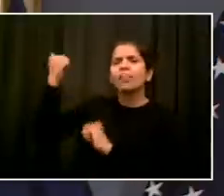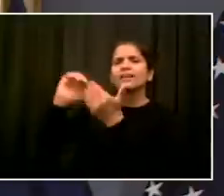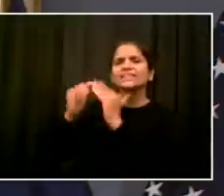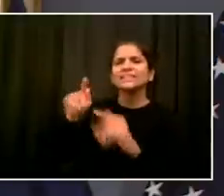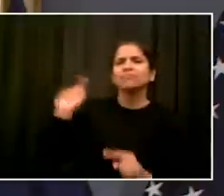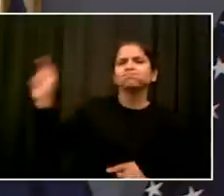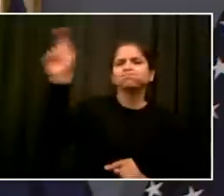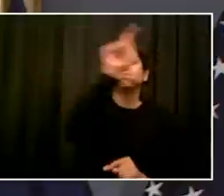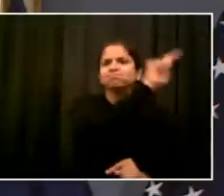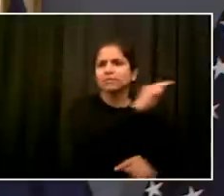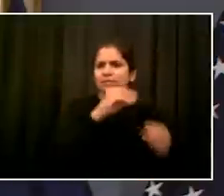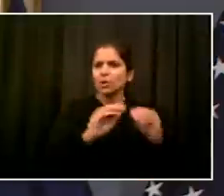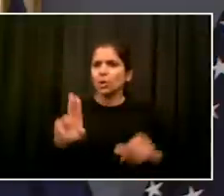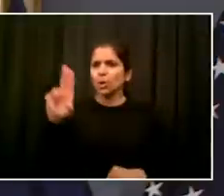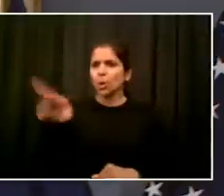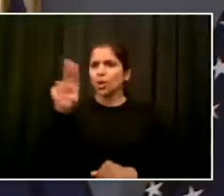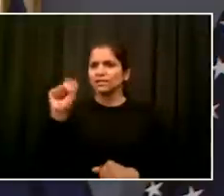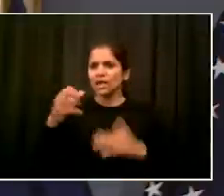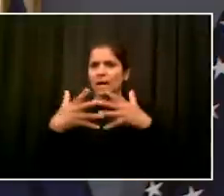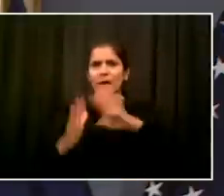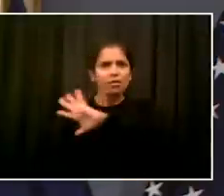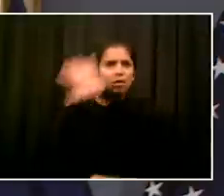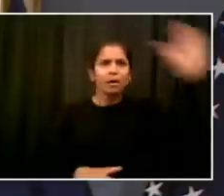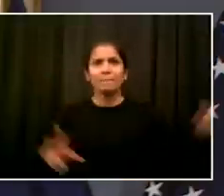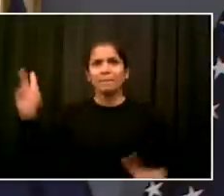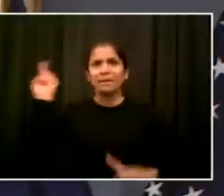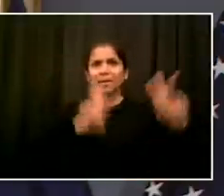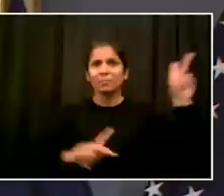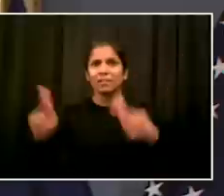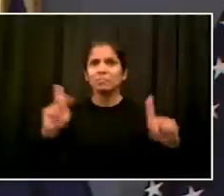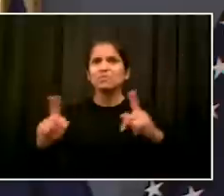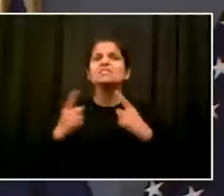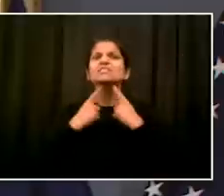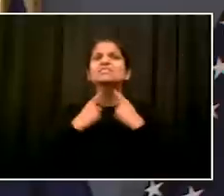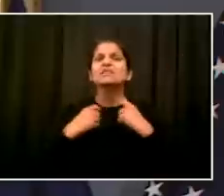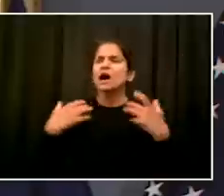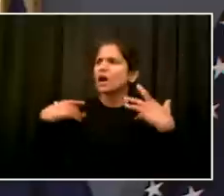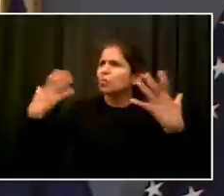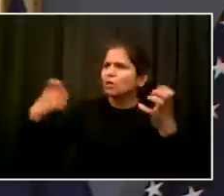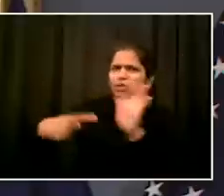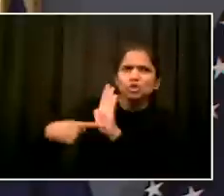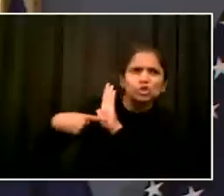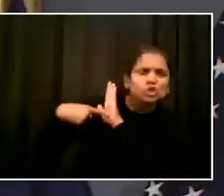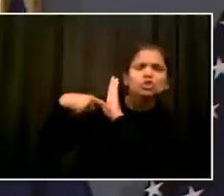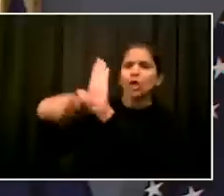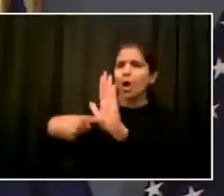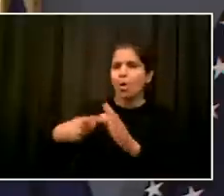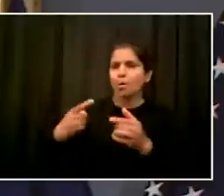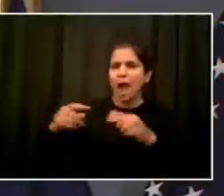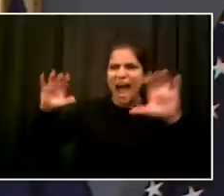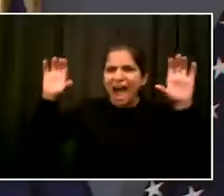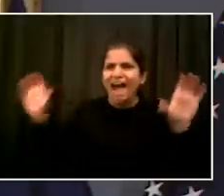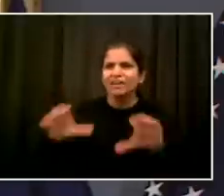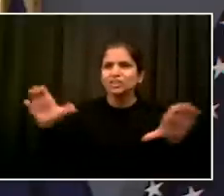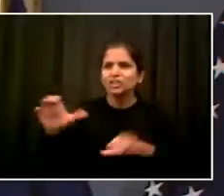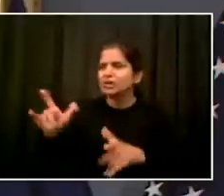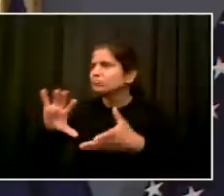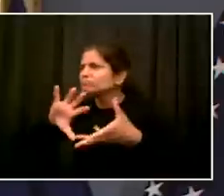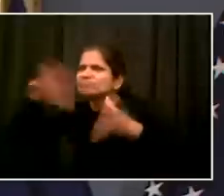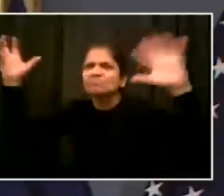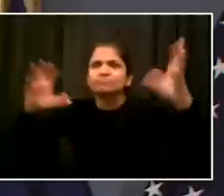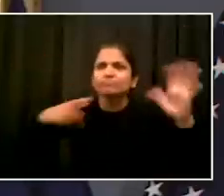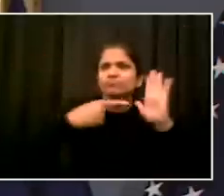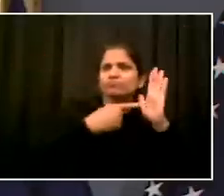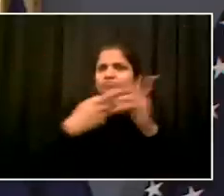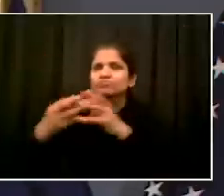to go out and vote and get organized and direct their pain at elected leaders is maybe not going to cut it anymore. So